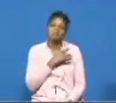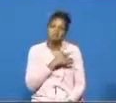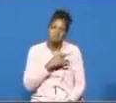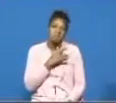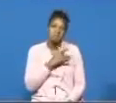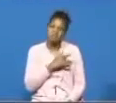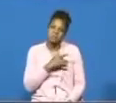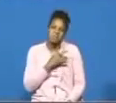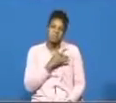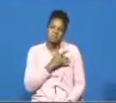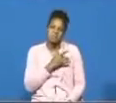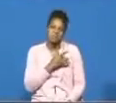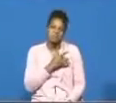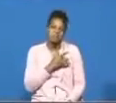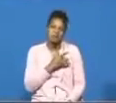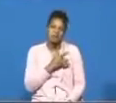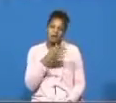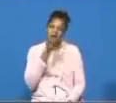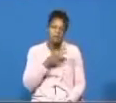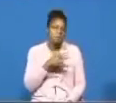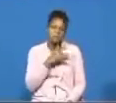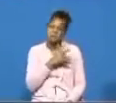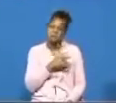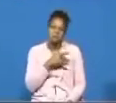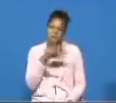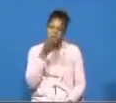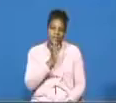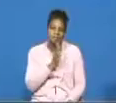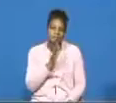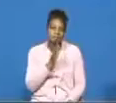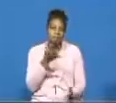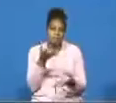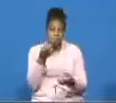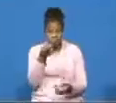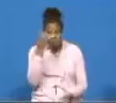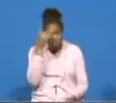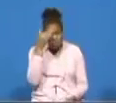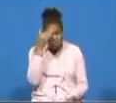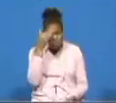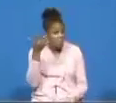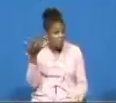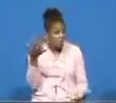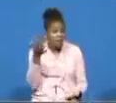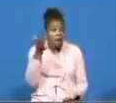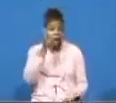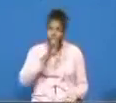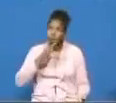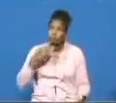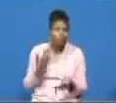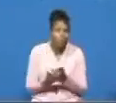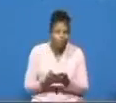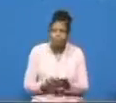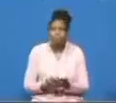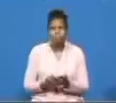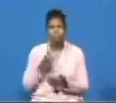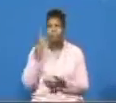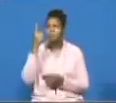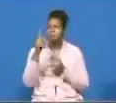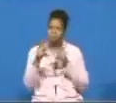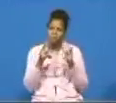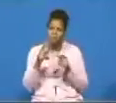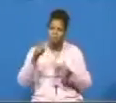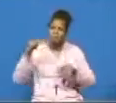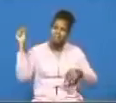because i want you to know tonight my brother i want you to know my sister that god is good good to his people